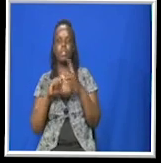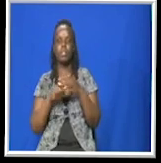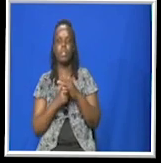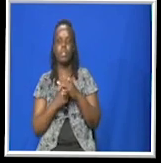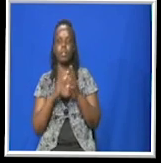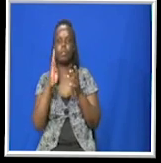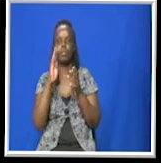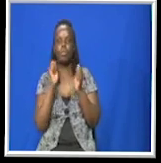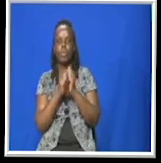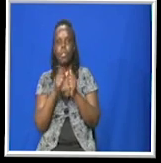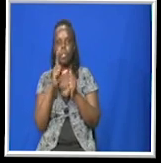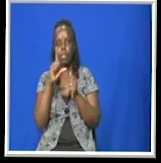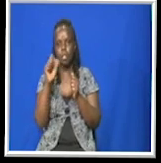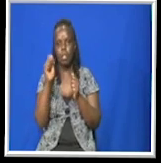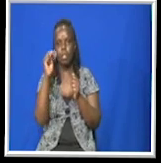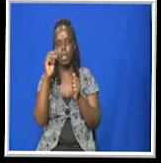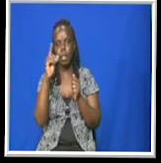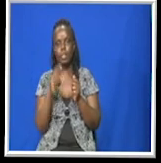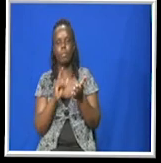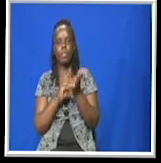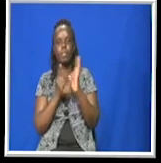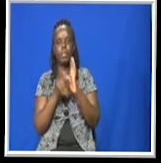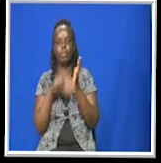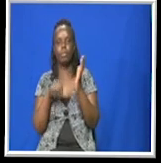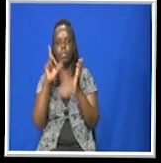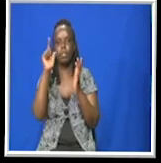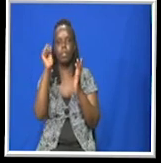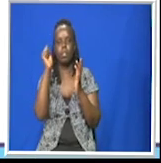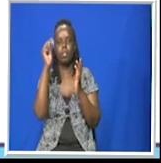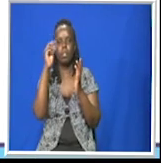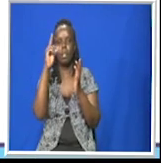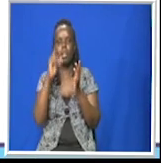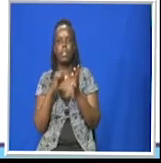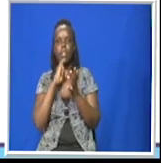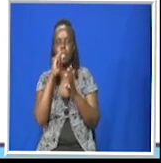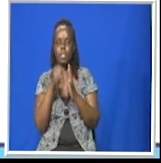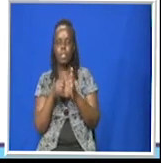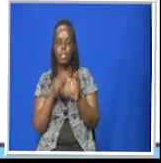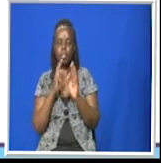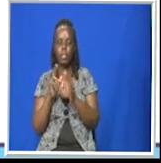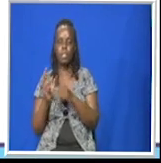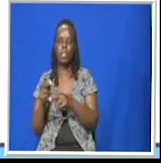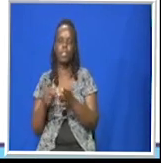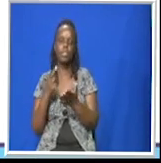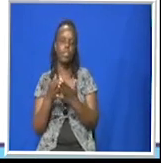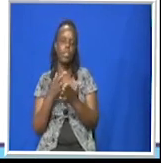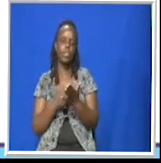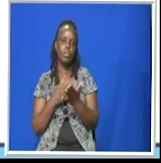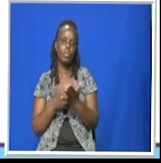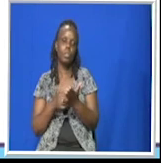so we have to define what land is and includes all the natural resources found